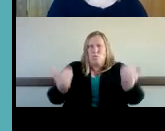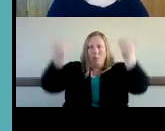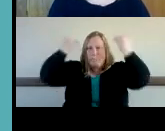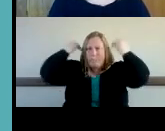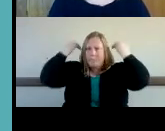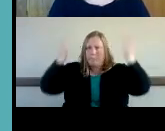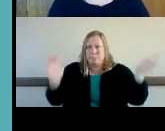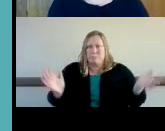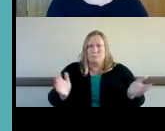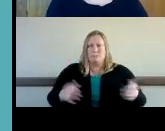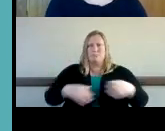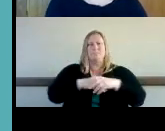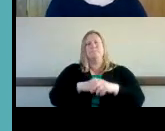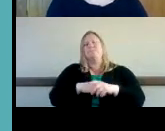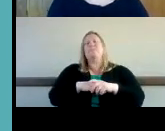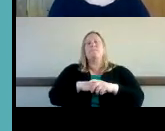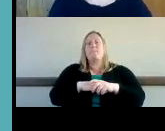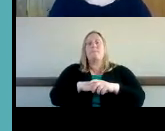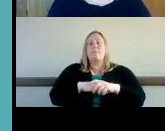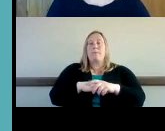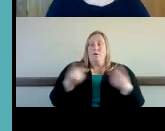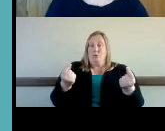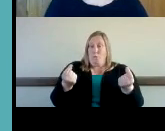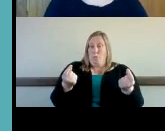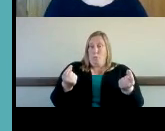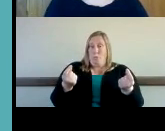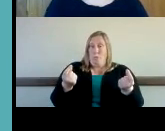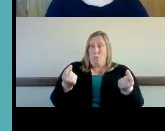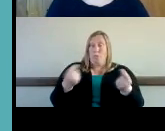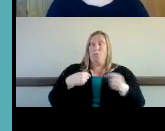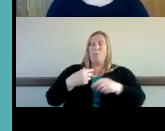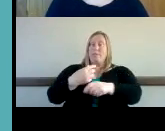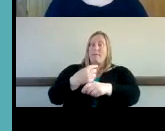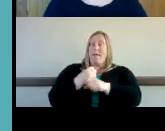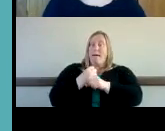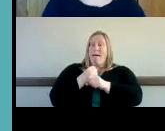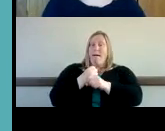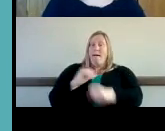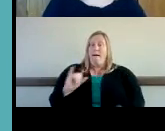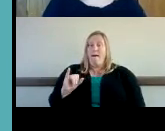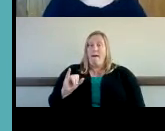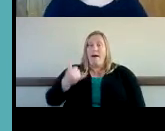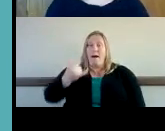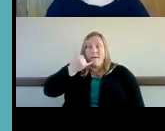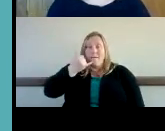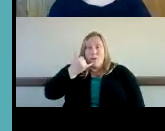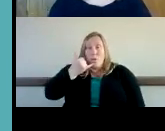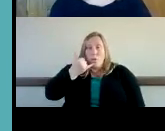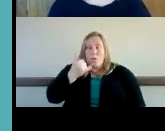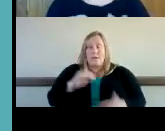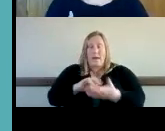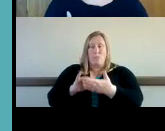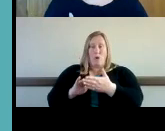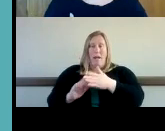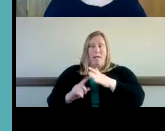him what ended up happening was we were able to obtain um an iphone and braille display for him and